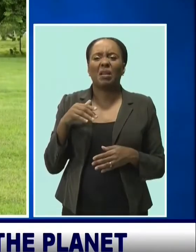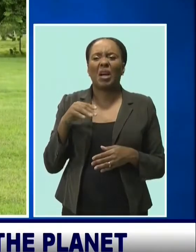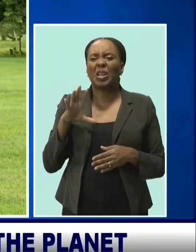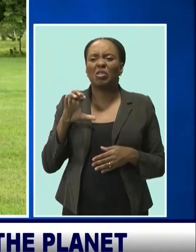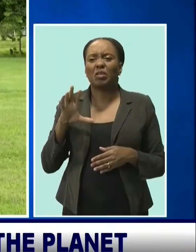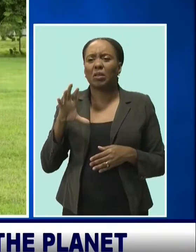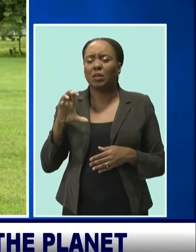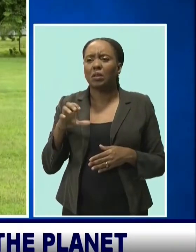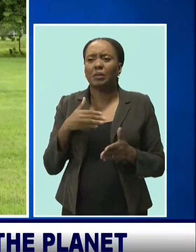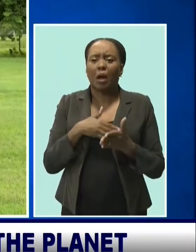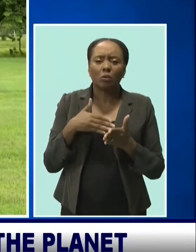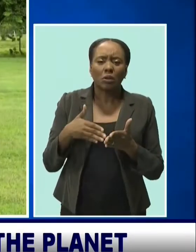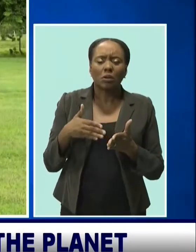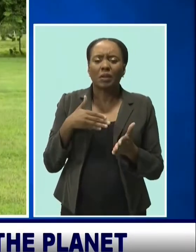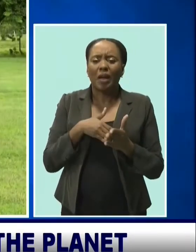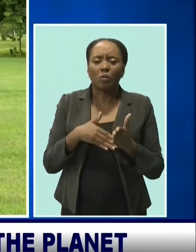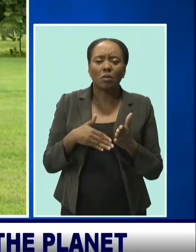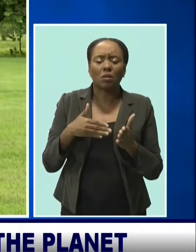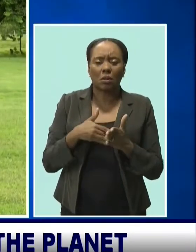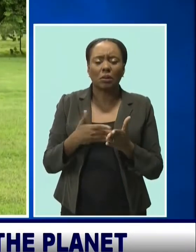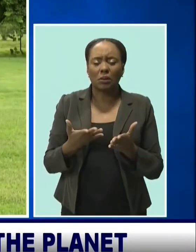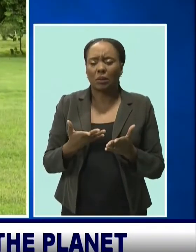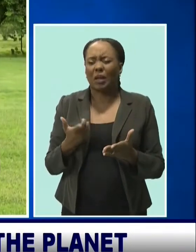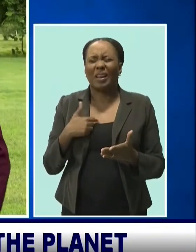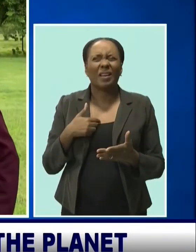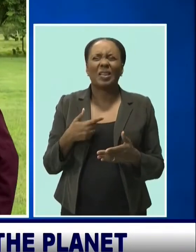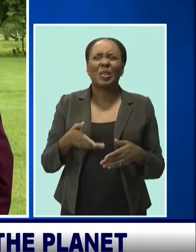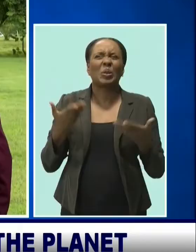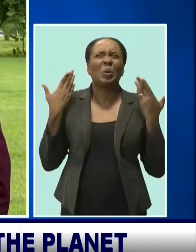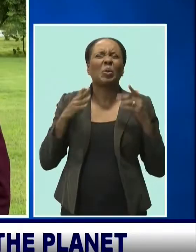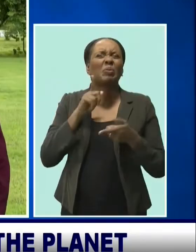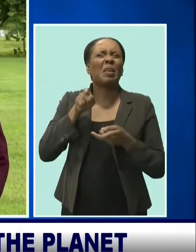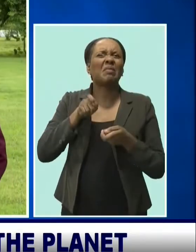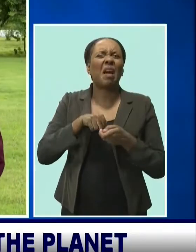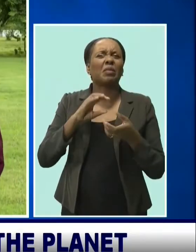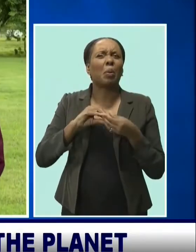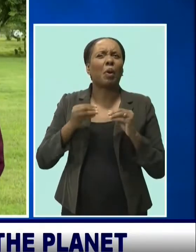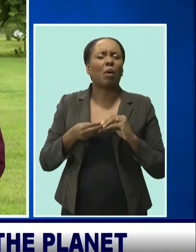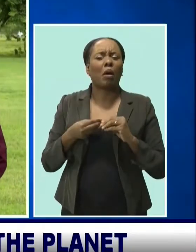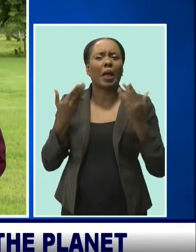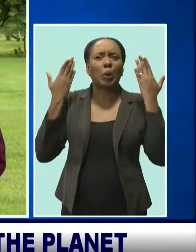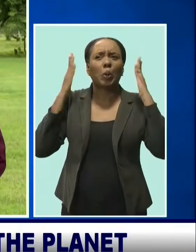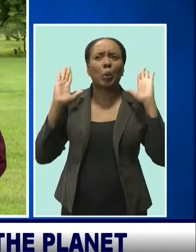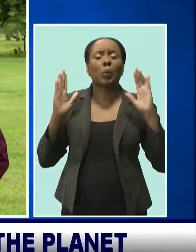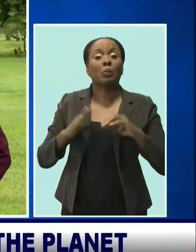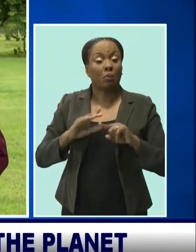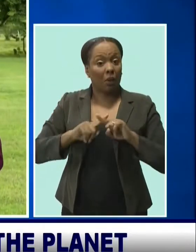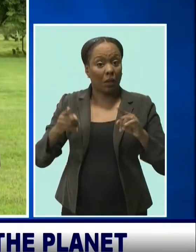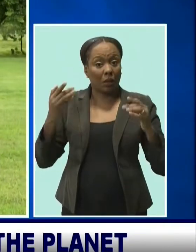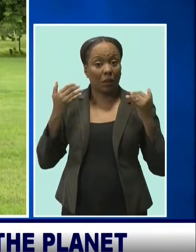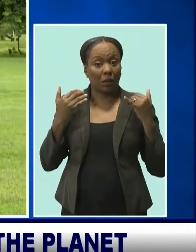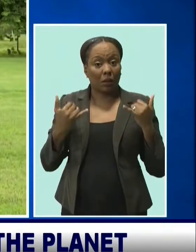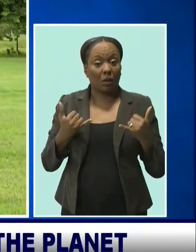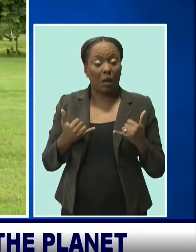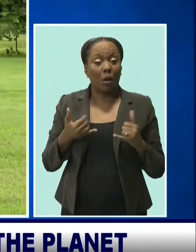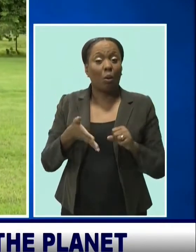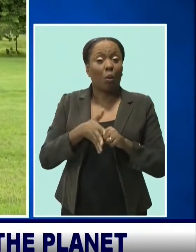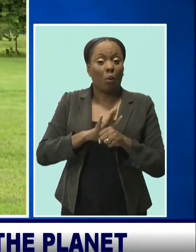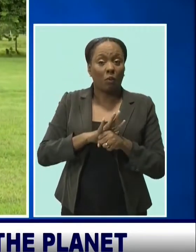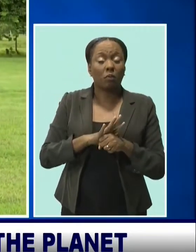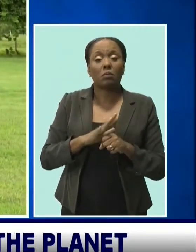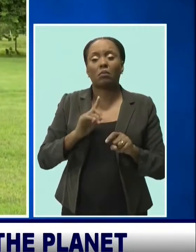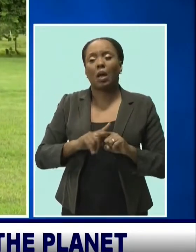figure at hand, but we are moving. Well, even despite or in spite of the COVID environment, we are